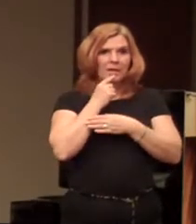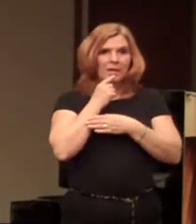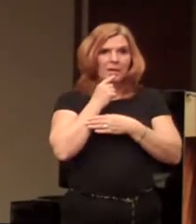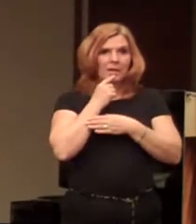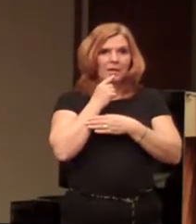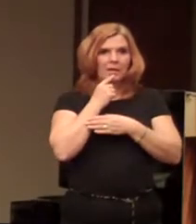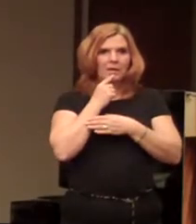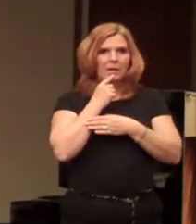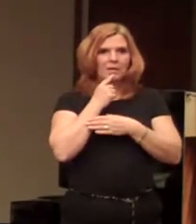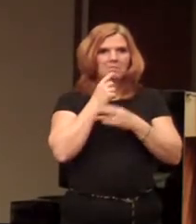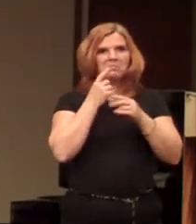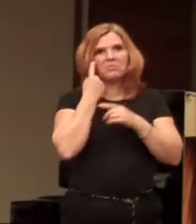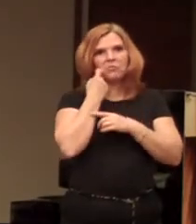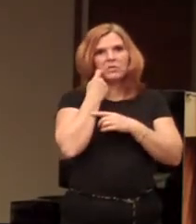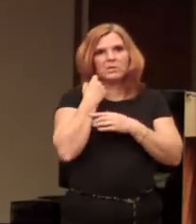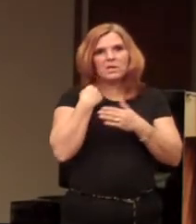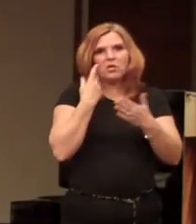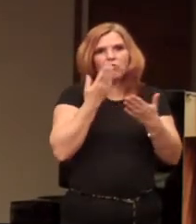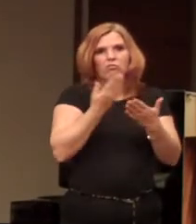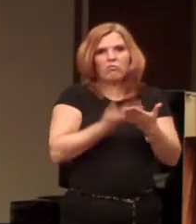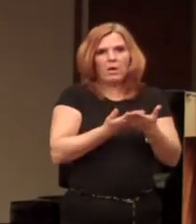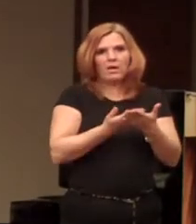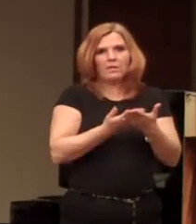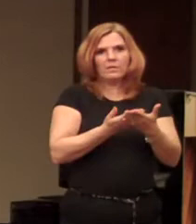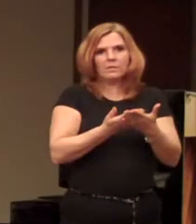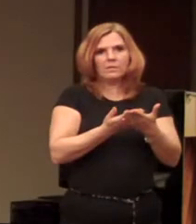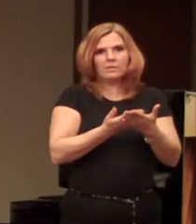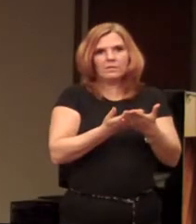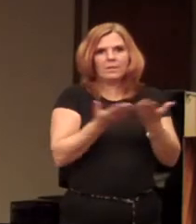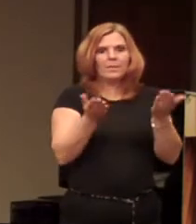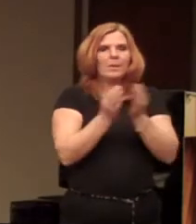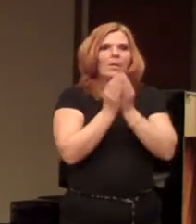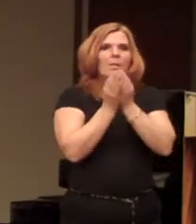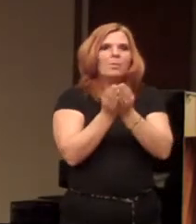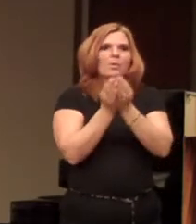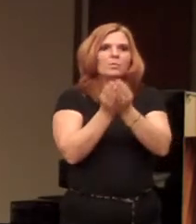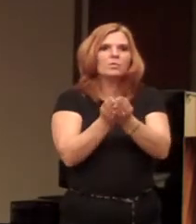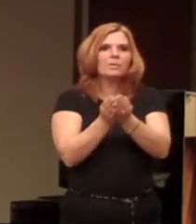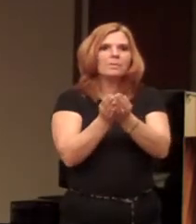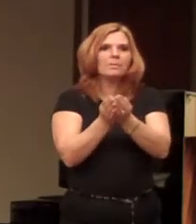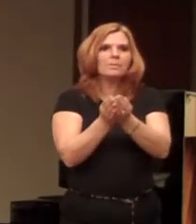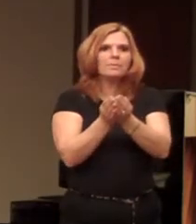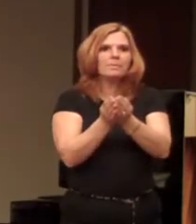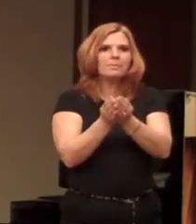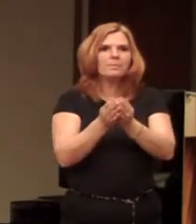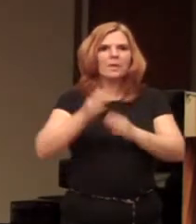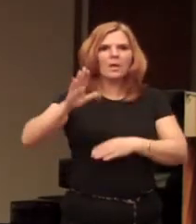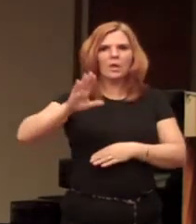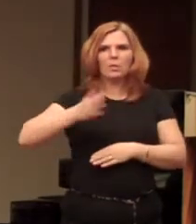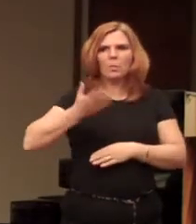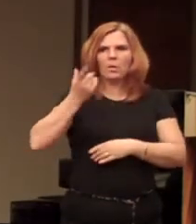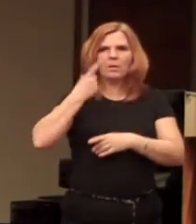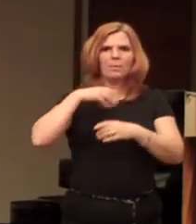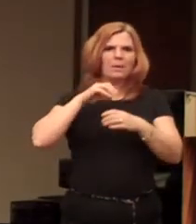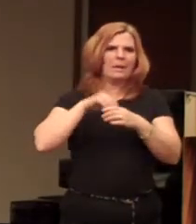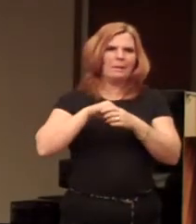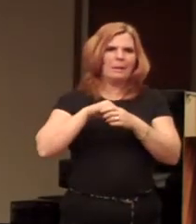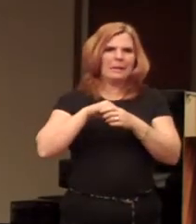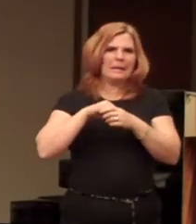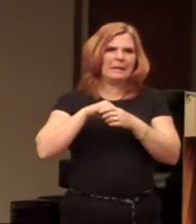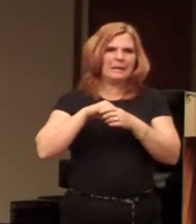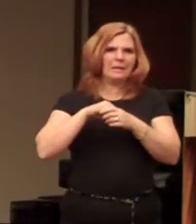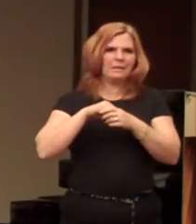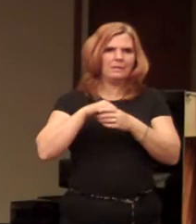arrivals. And today the, you know, the welcome came in under